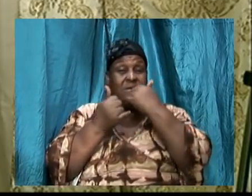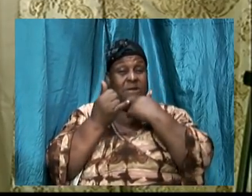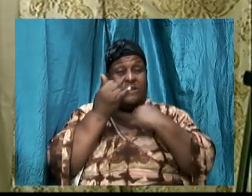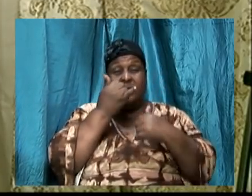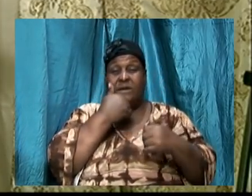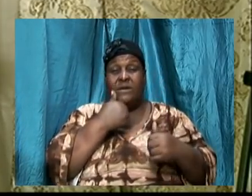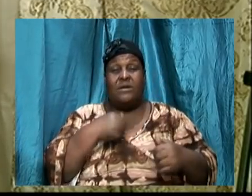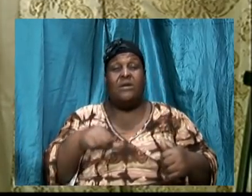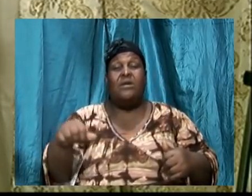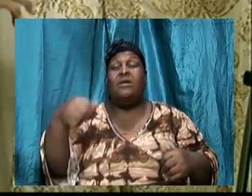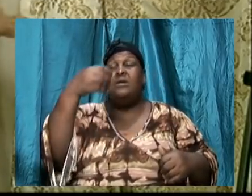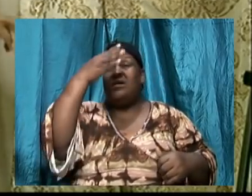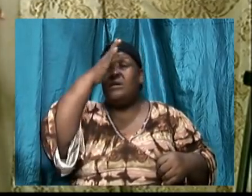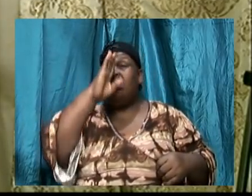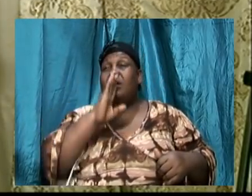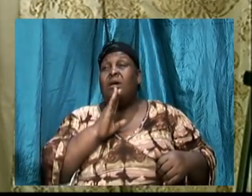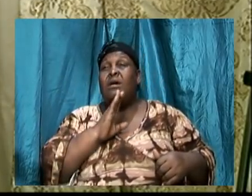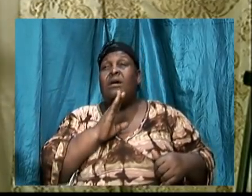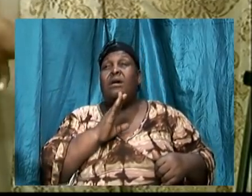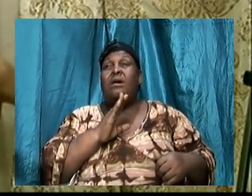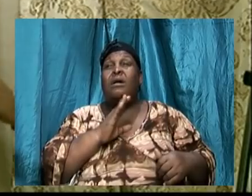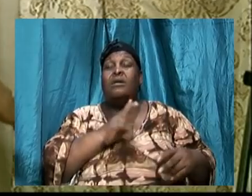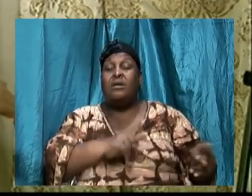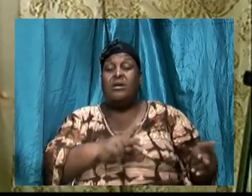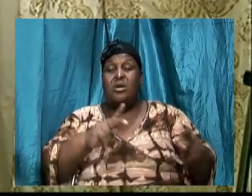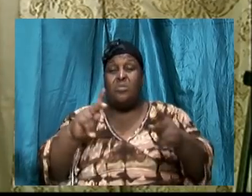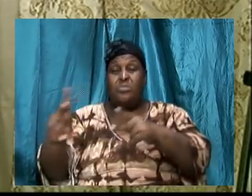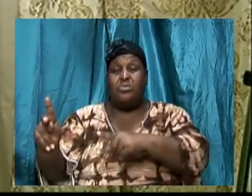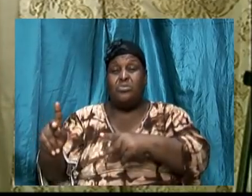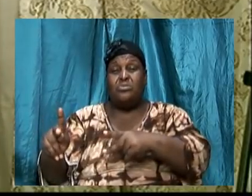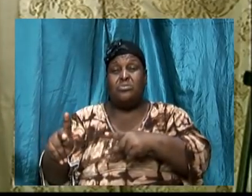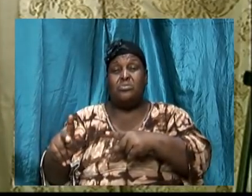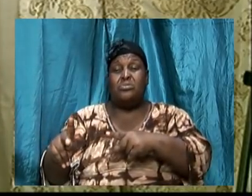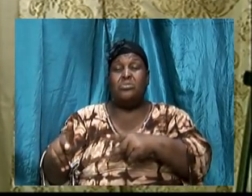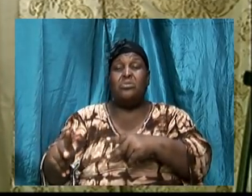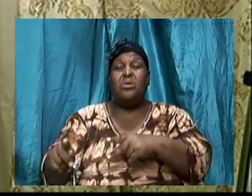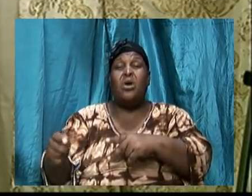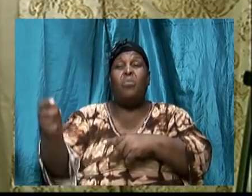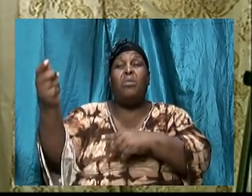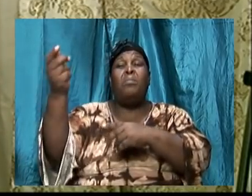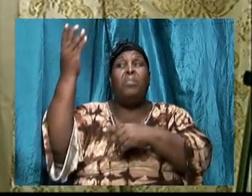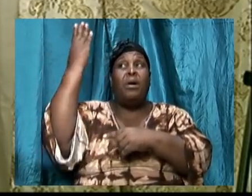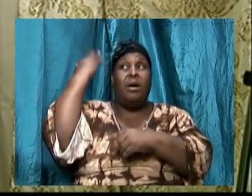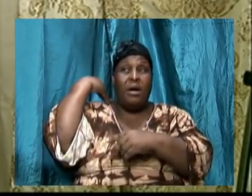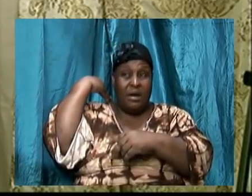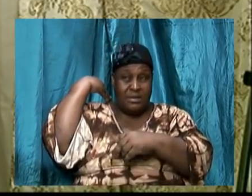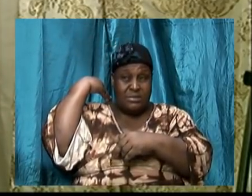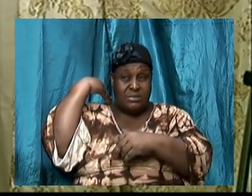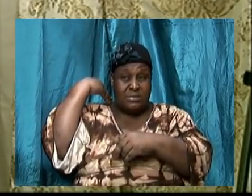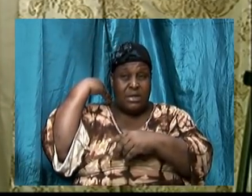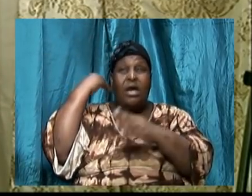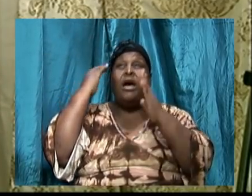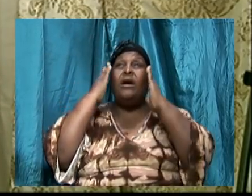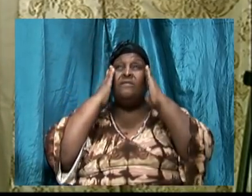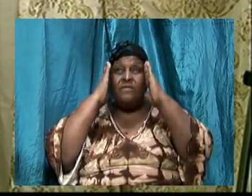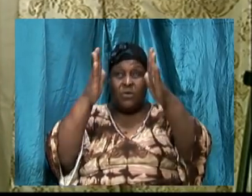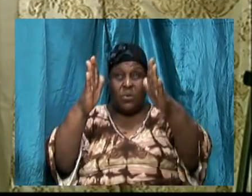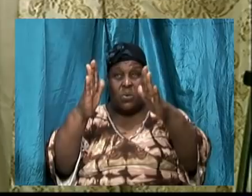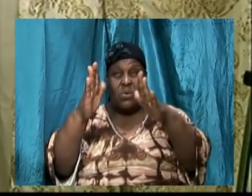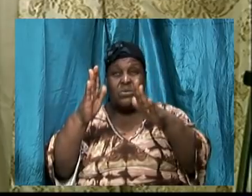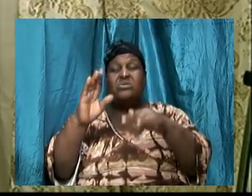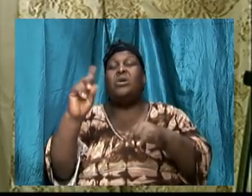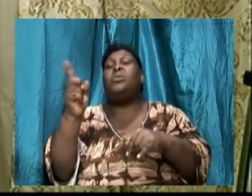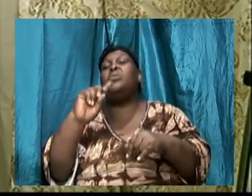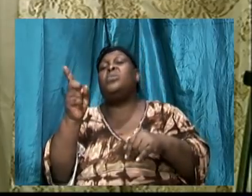that He put the past behind and He focus on where we are and what we are intent on